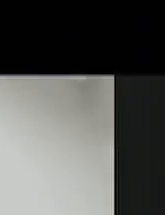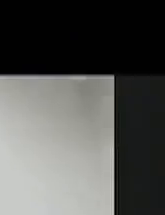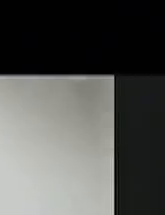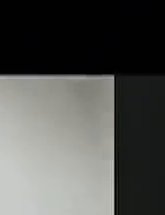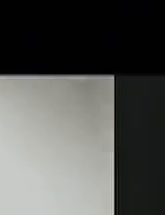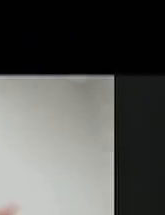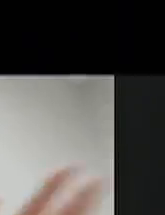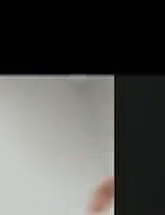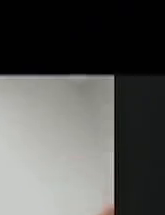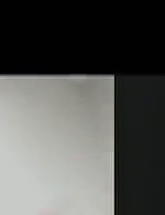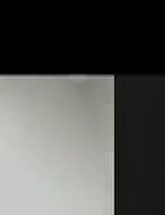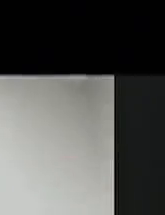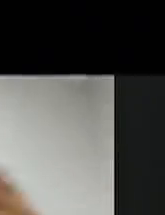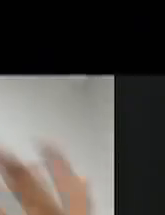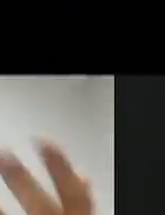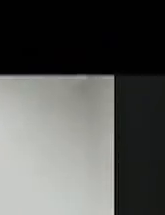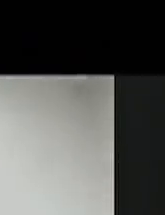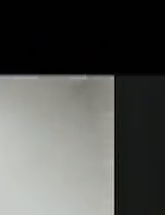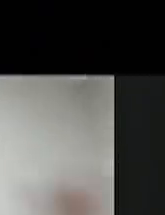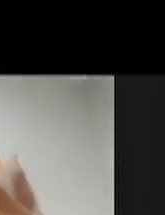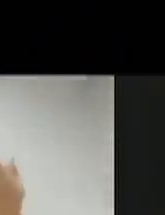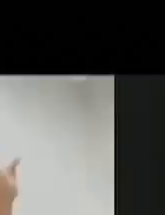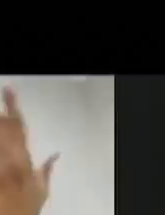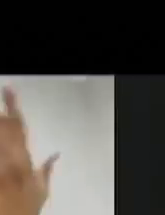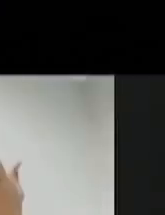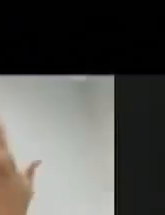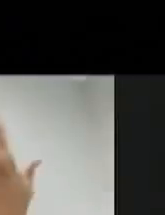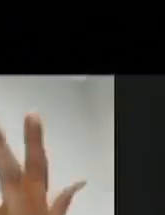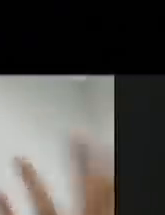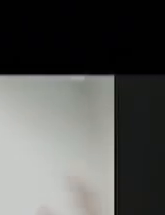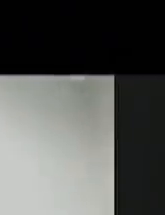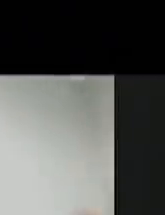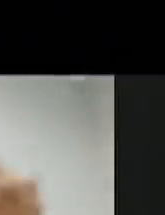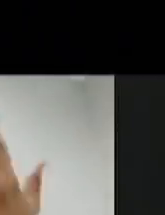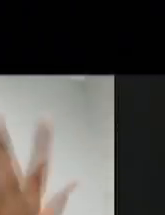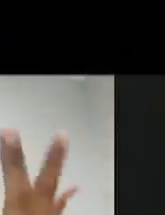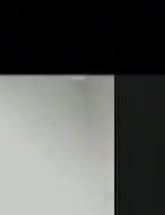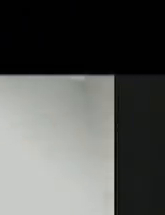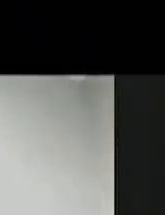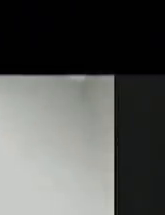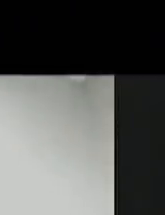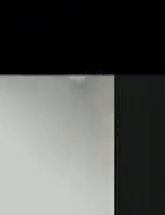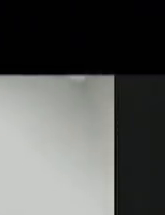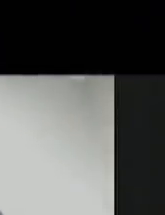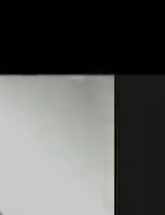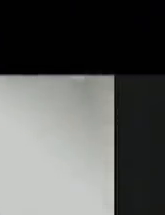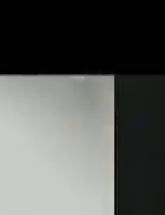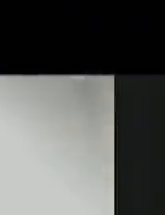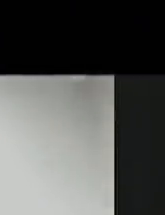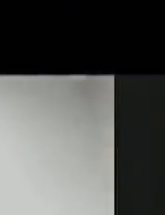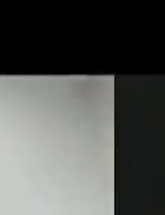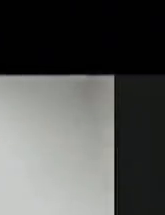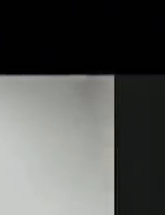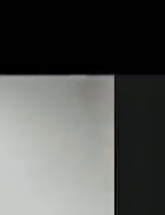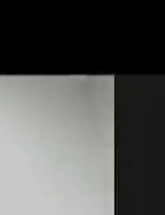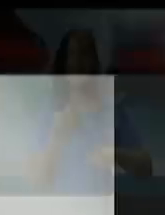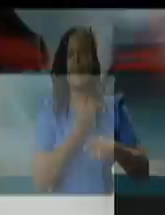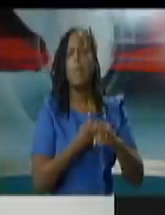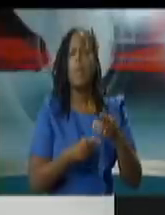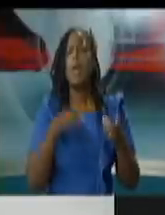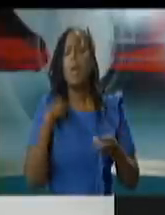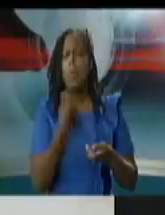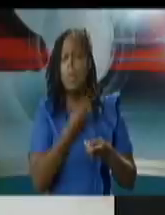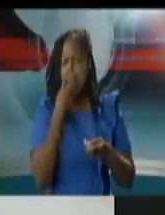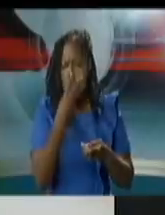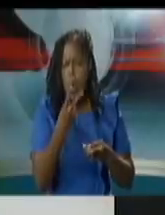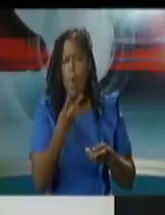question to minister dialsing and i'm sorry to bring this up in this forum but i really need to understand your thinking here before i could possibly go forward here minister dialsing i saw last evening